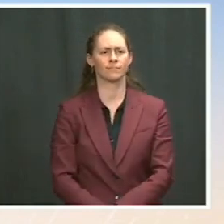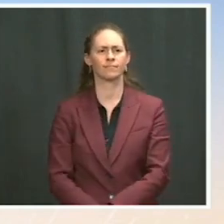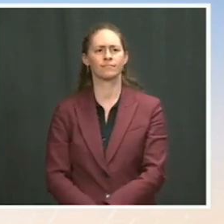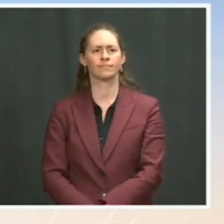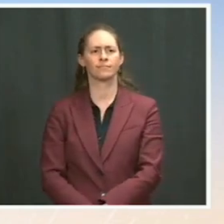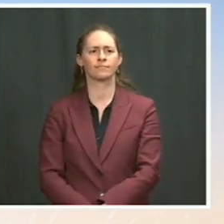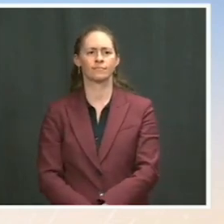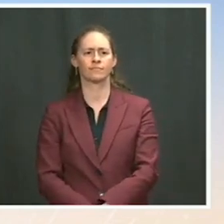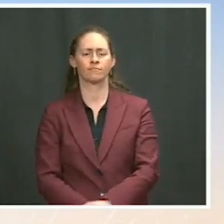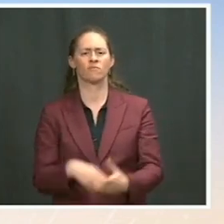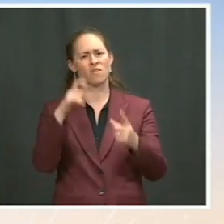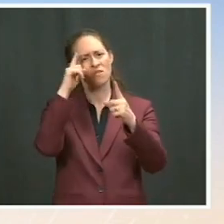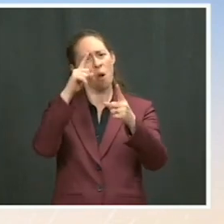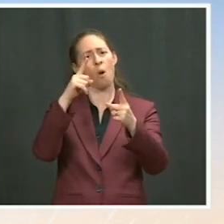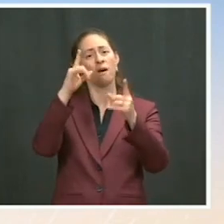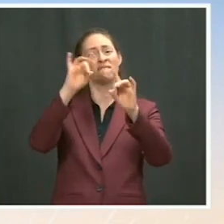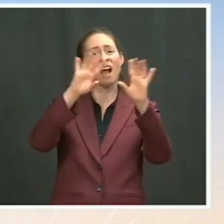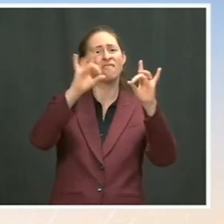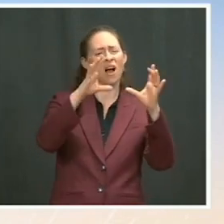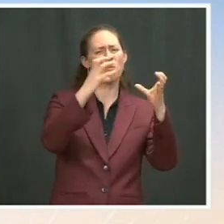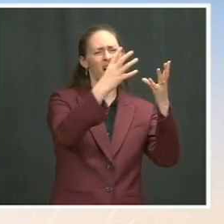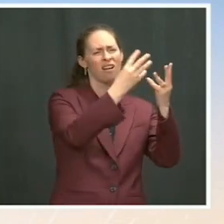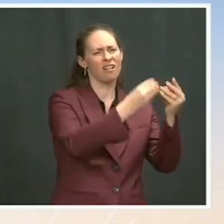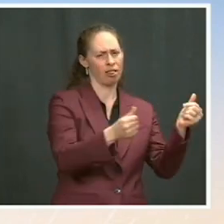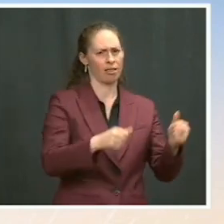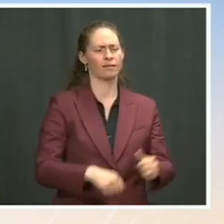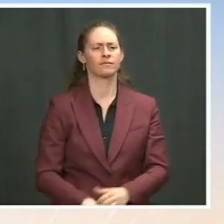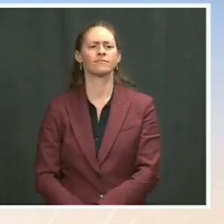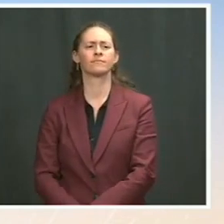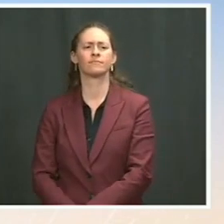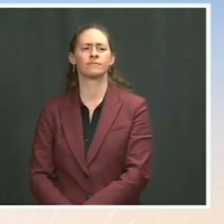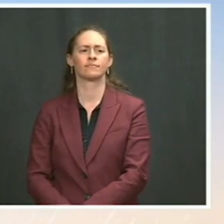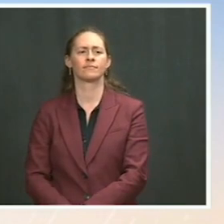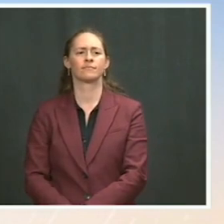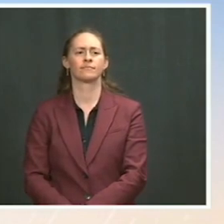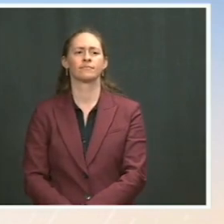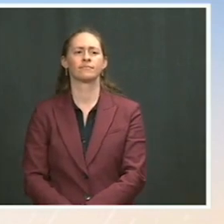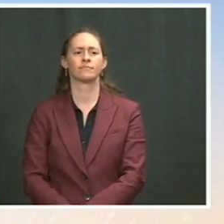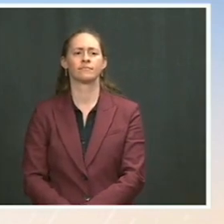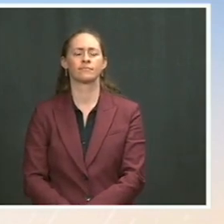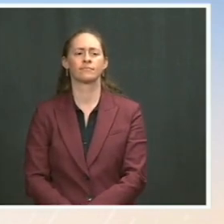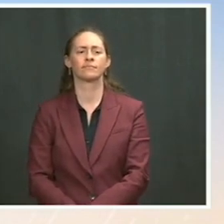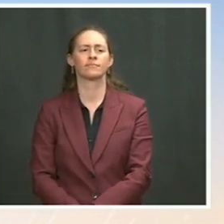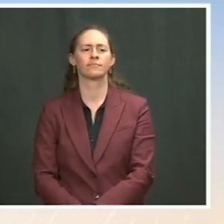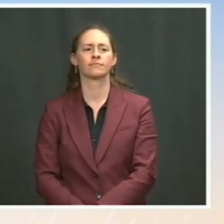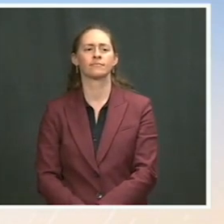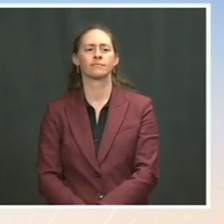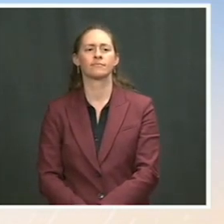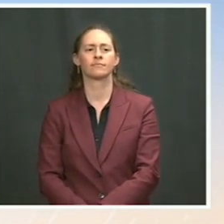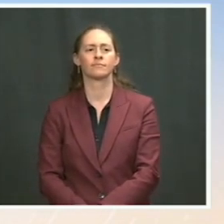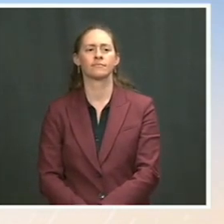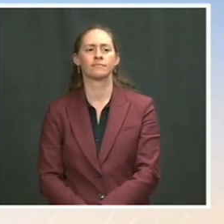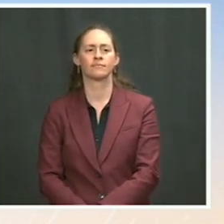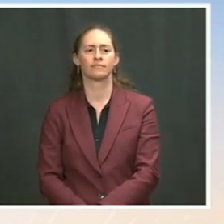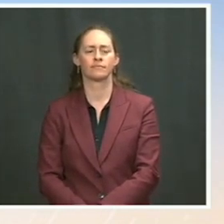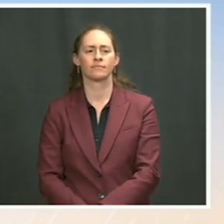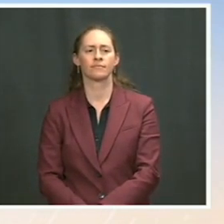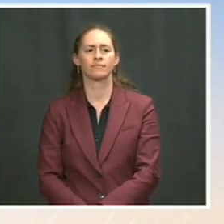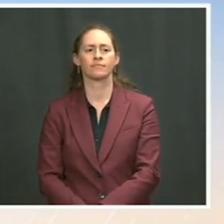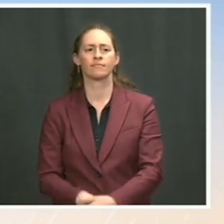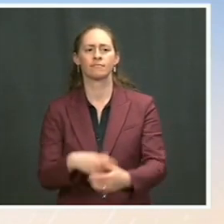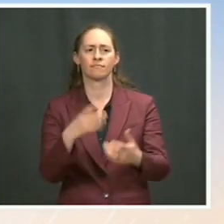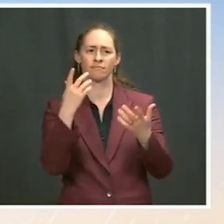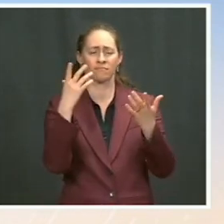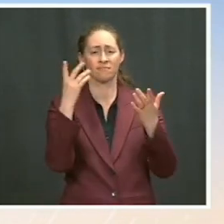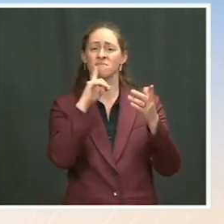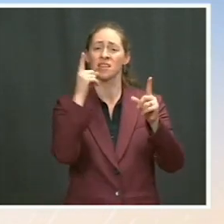continue to support a two-state solution to the Israeli-Palestinian conflict. That is the only way to ensure the just and lasting peace that two